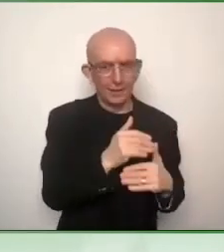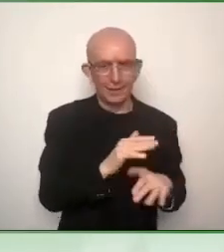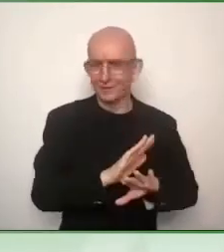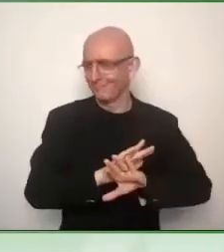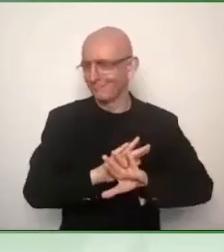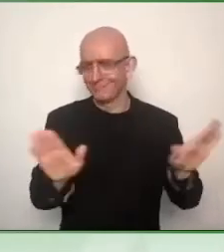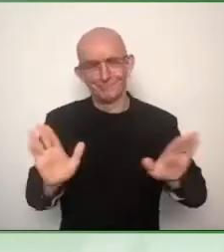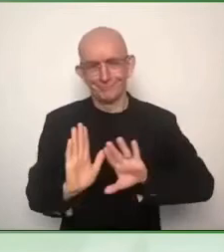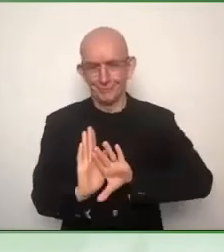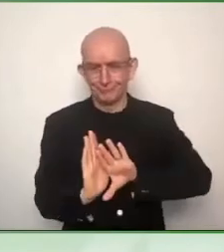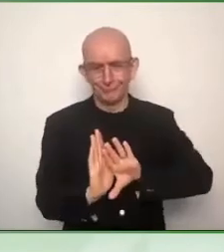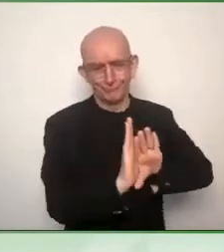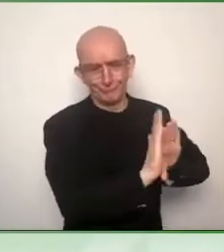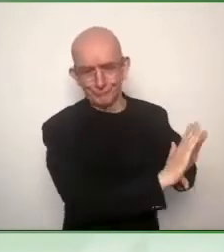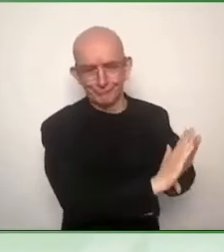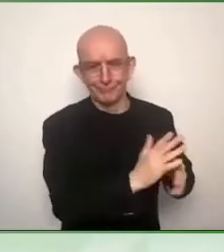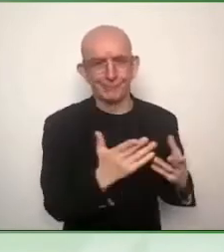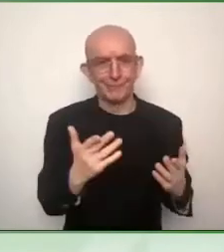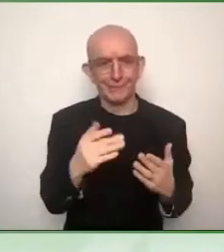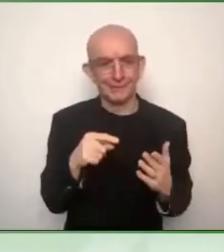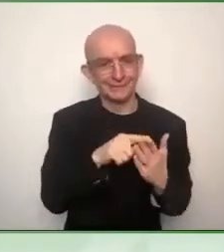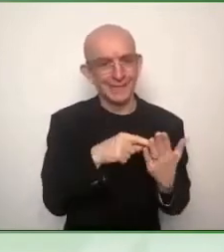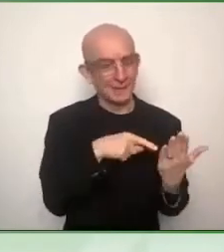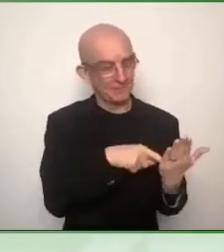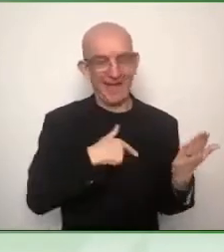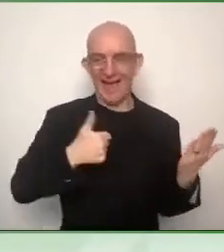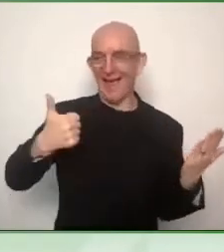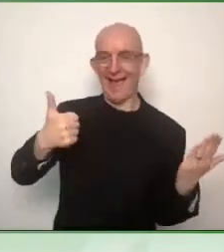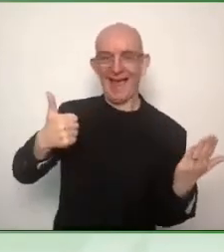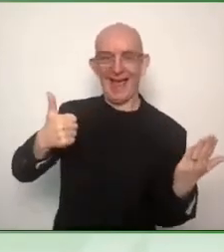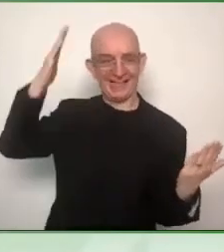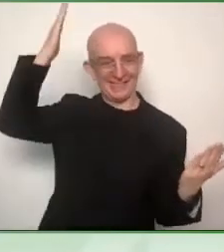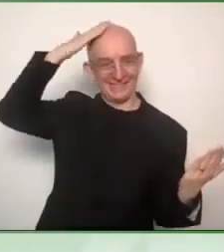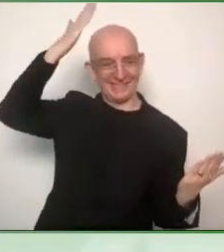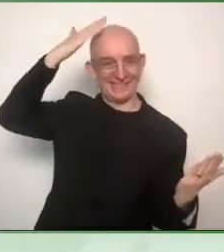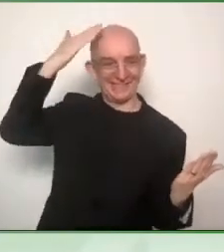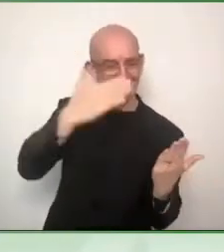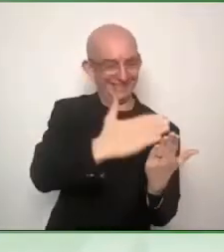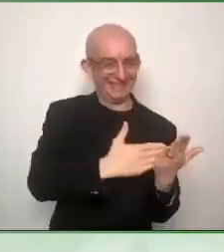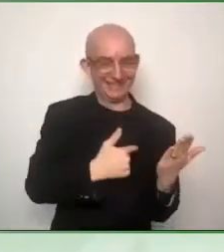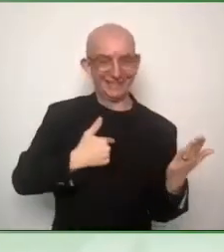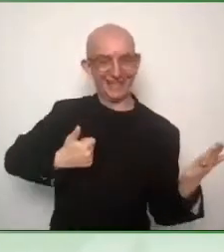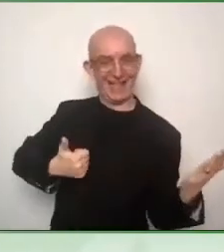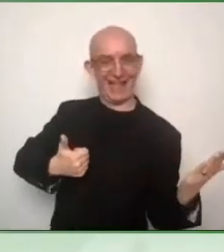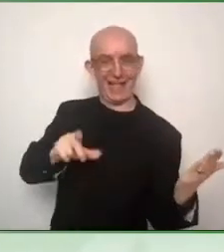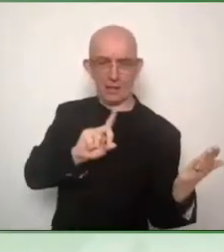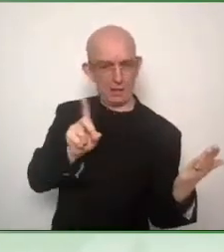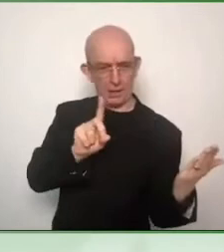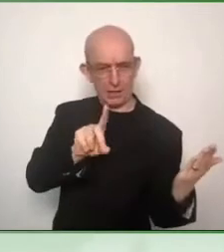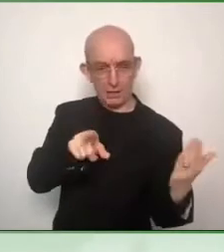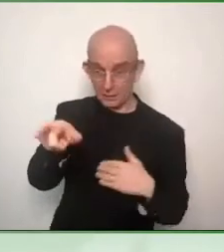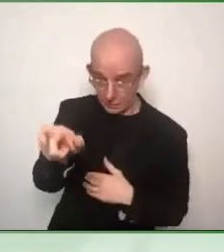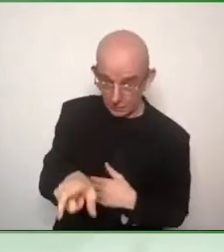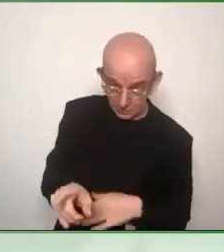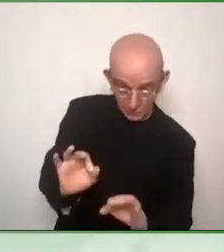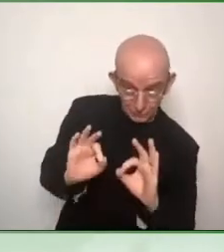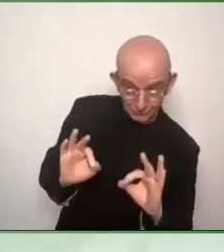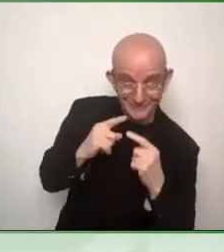so, I think this mindset is really essential, really central to accessibility and how it enables us to